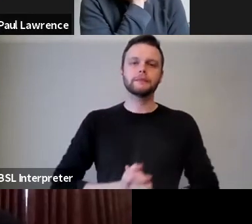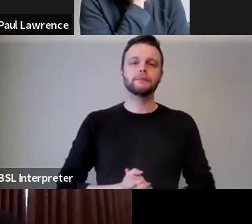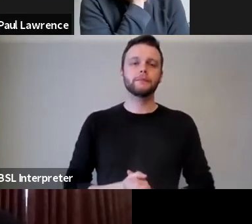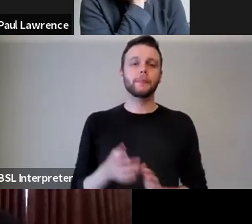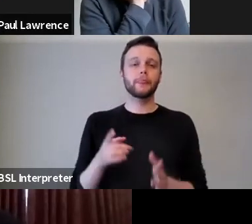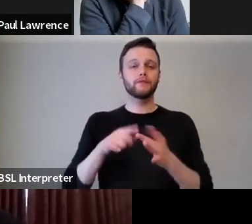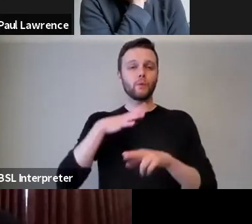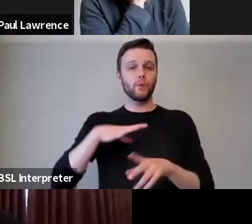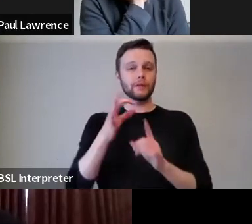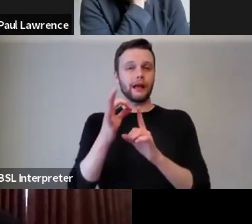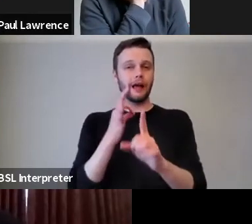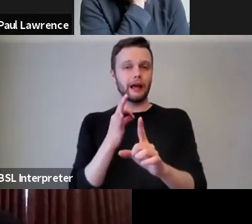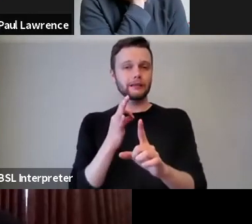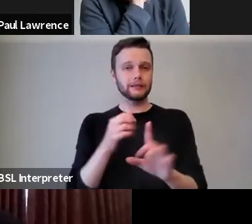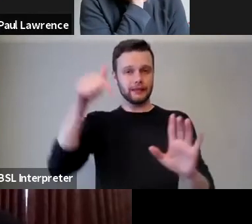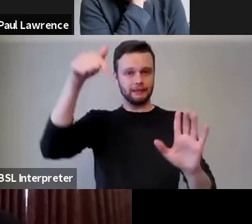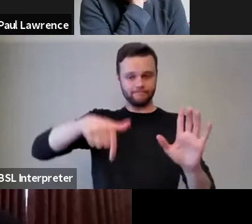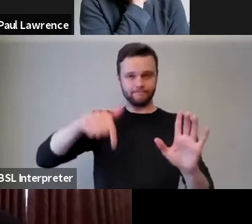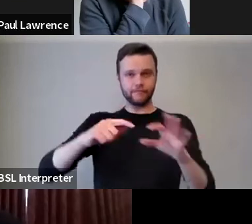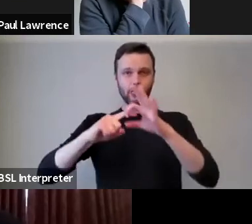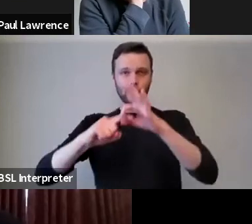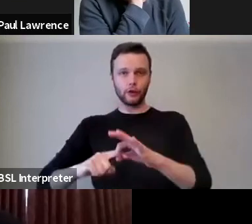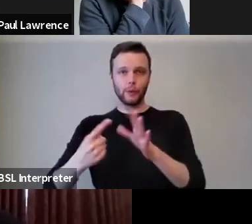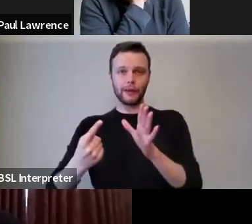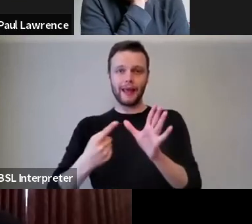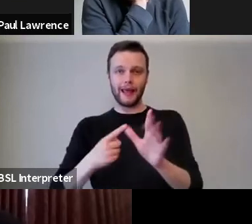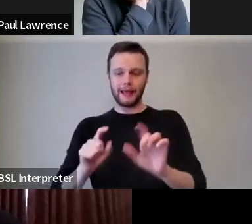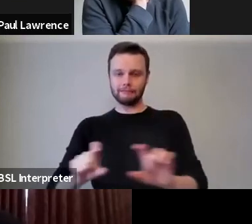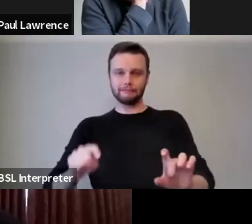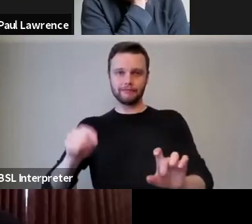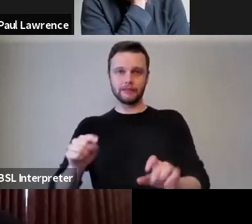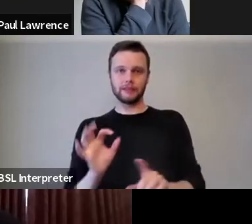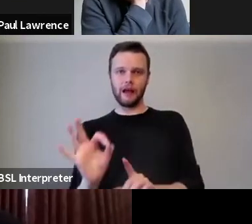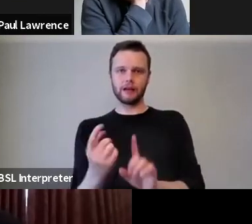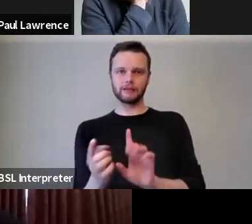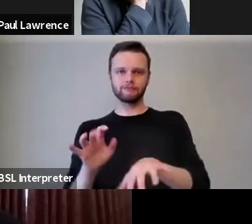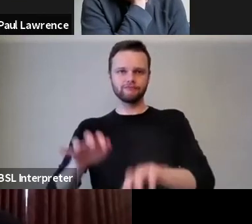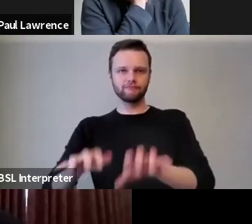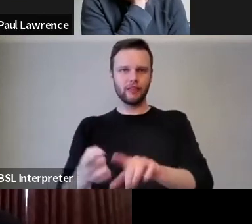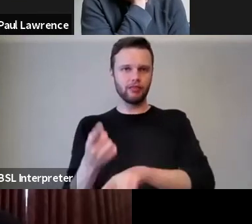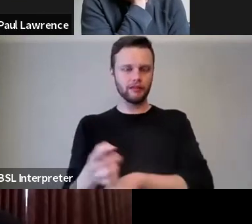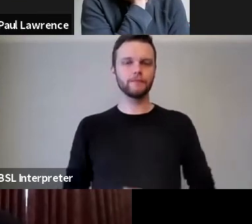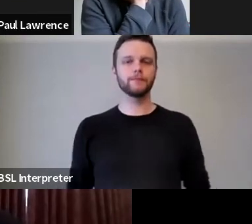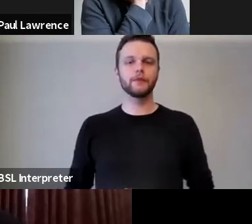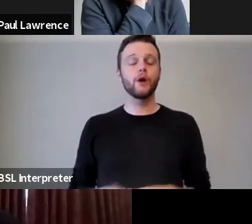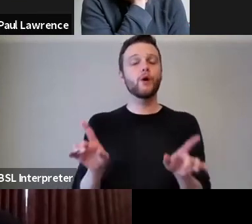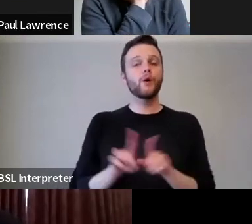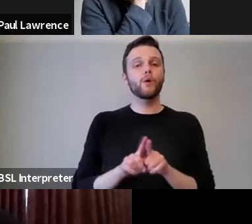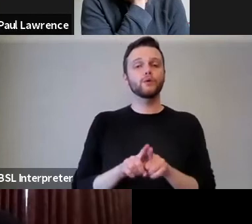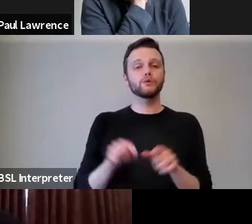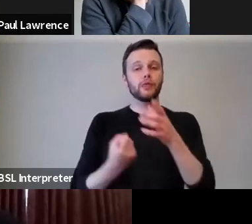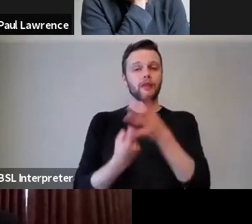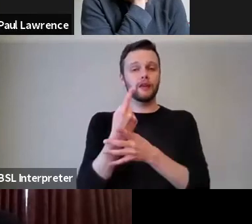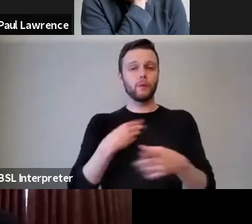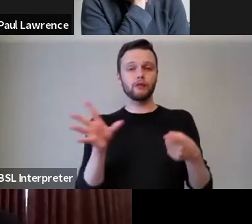ask a question, use the Zoom Q&A function and you'll find it at the bottom of your screen. We are recording the event, so please take that into